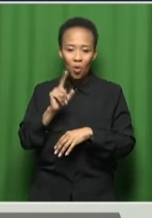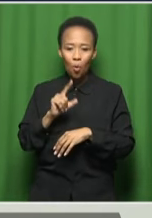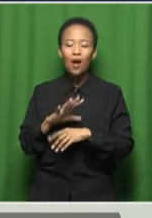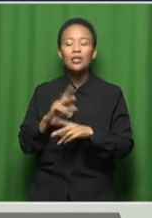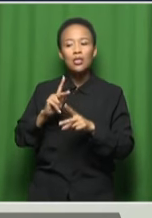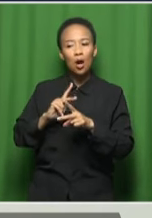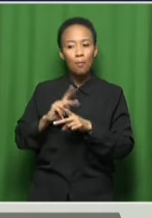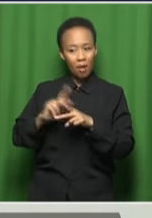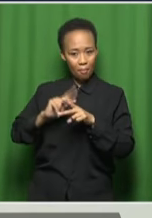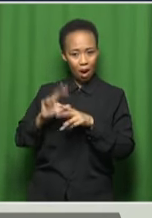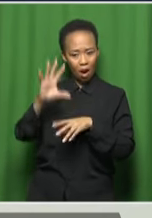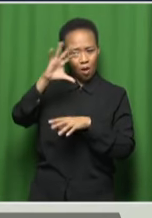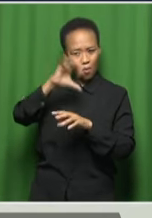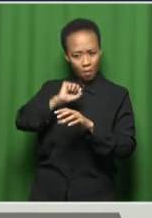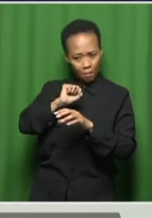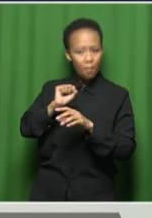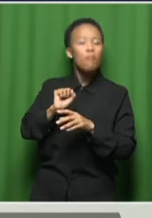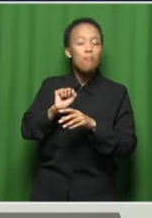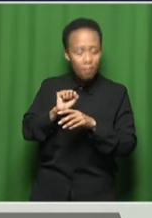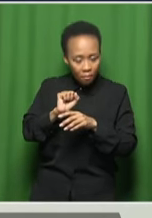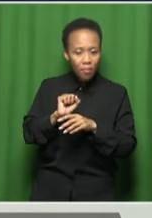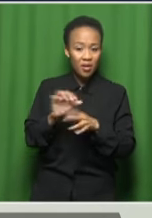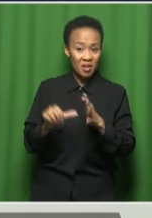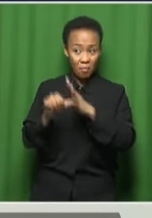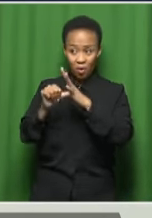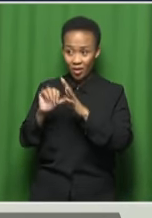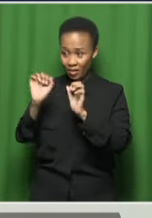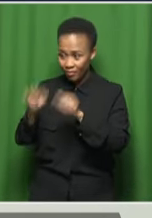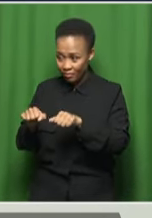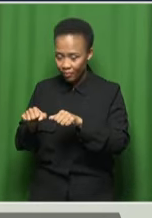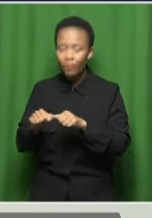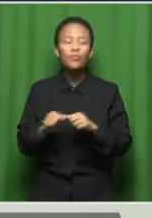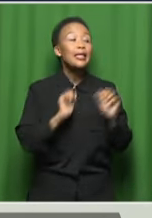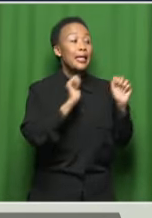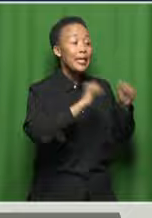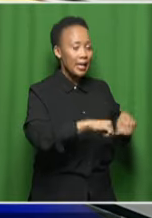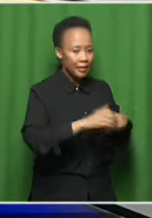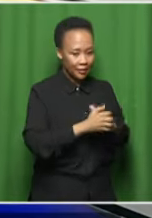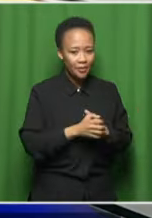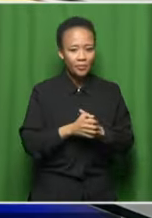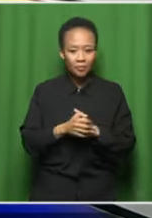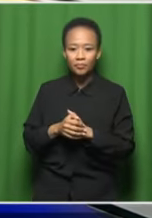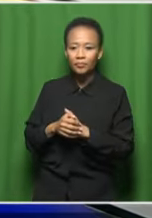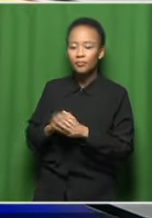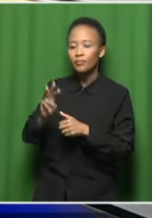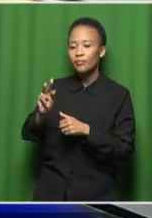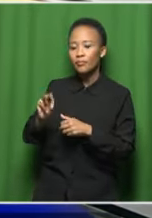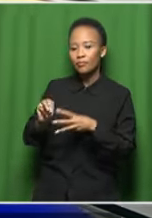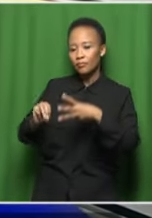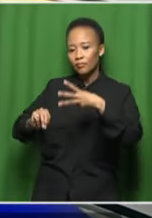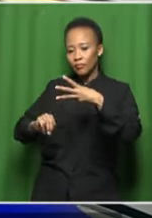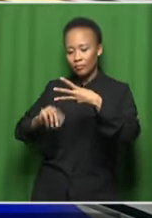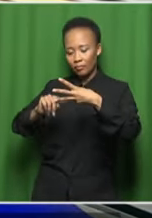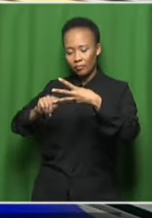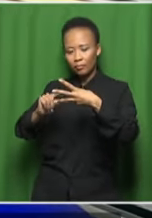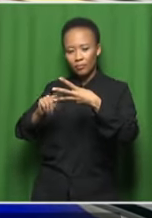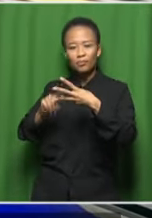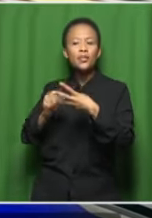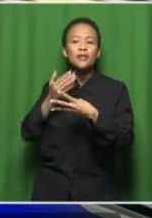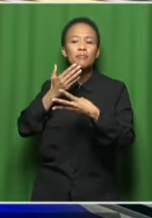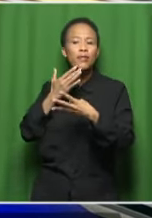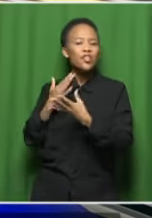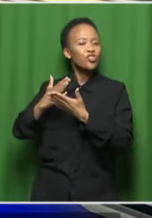You know what mean? Yeah. Yeah. Got you. Matabo, as we wrap the show, unfortunately, can you share examples of,